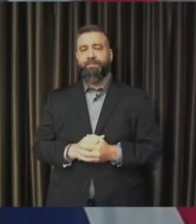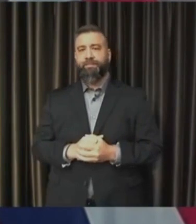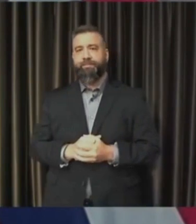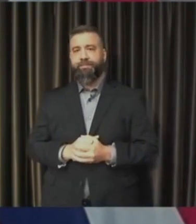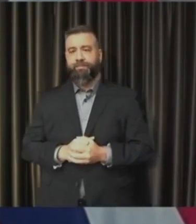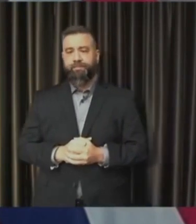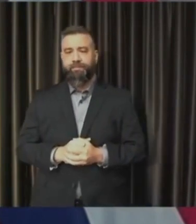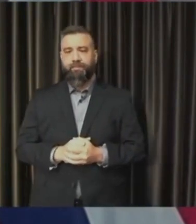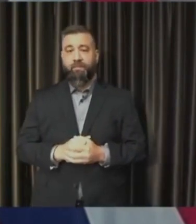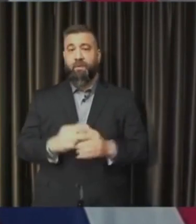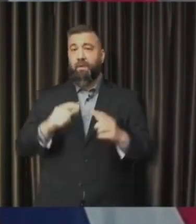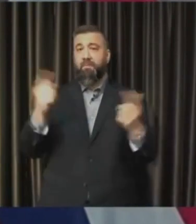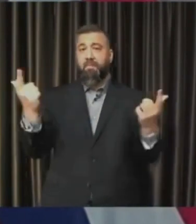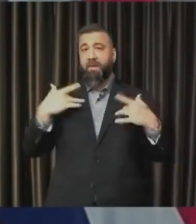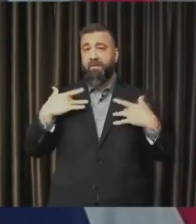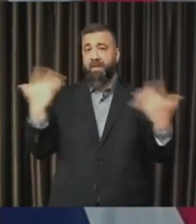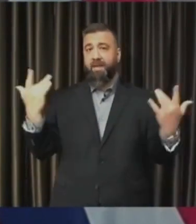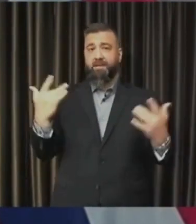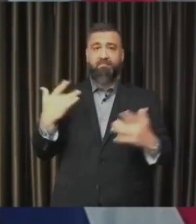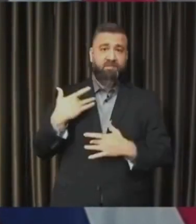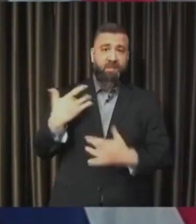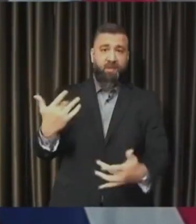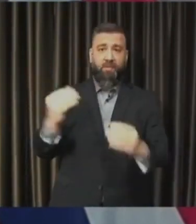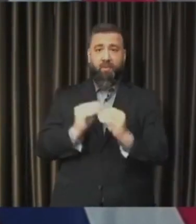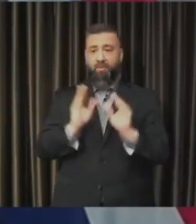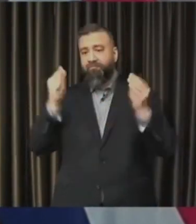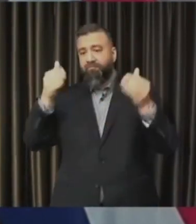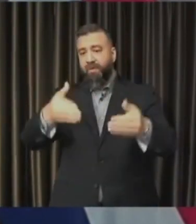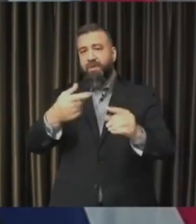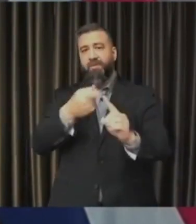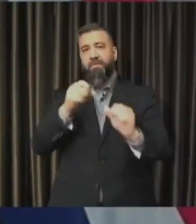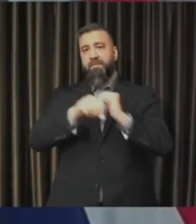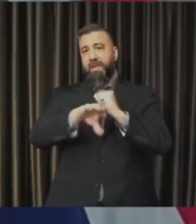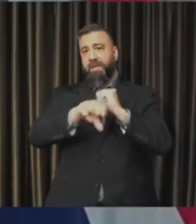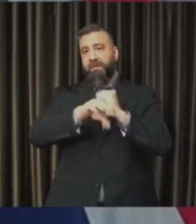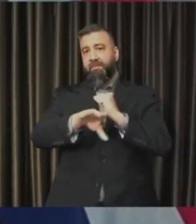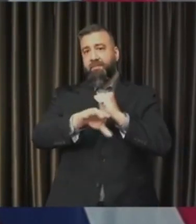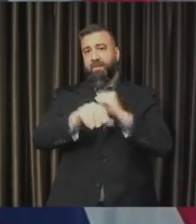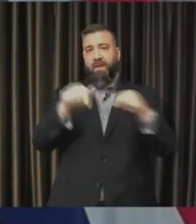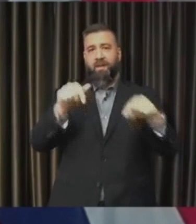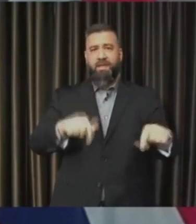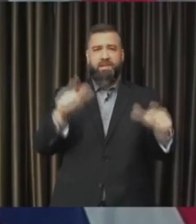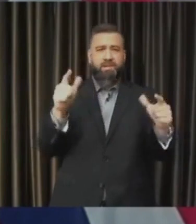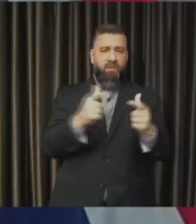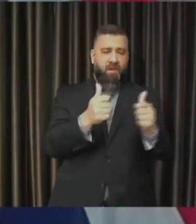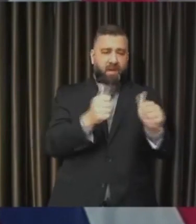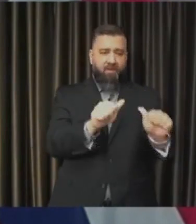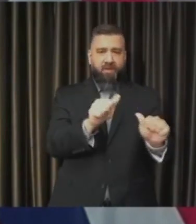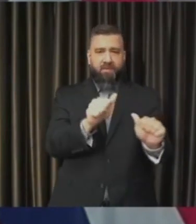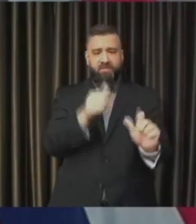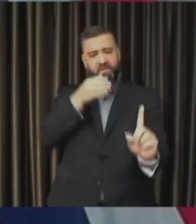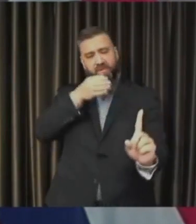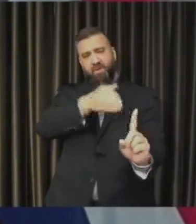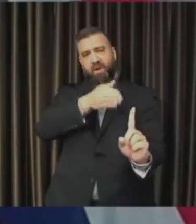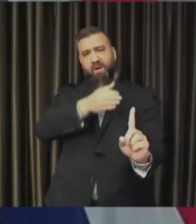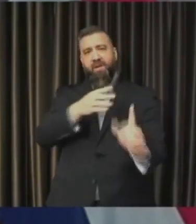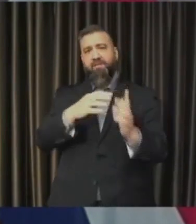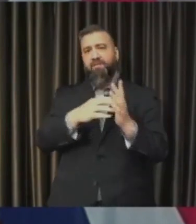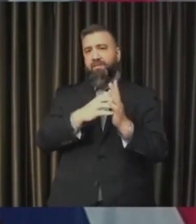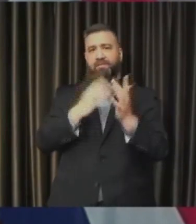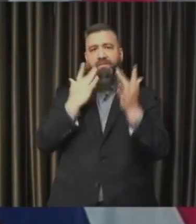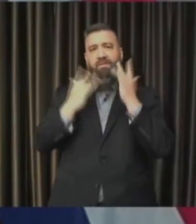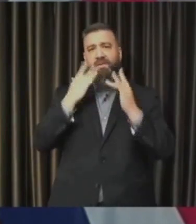While mass vaccination events tend to get more media attention, it is these smaller efforts targeted at vulnerable populations